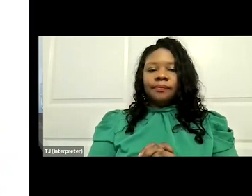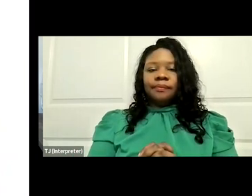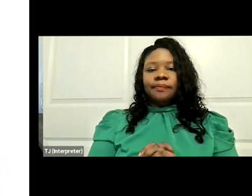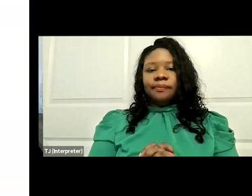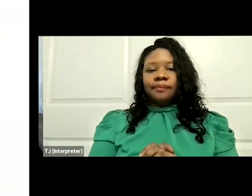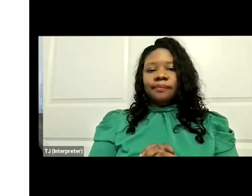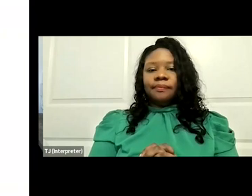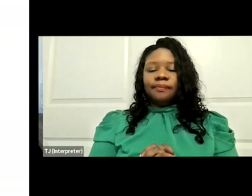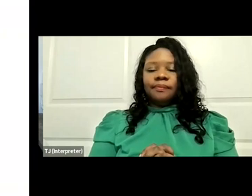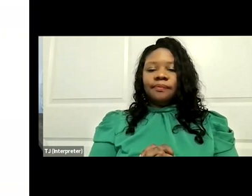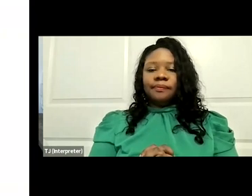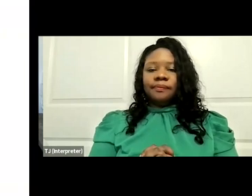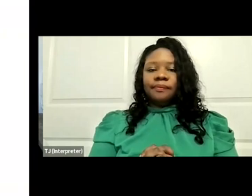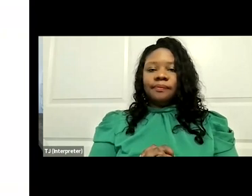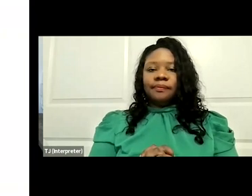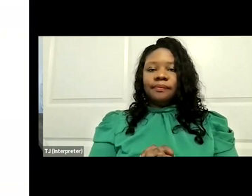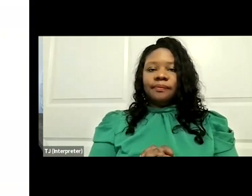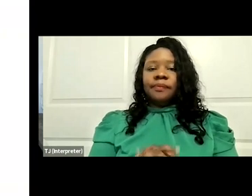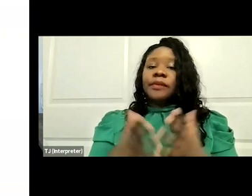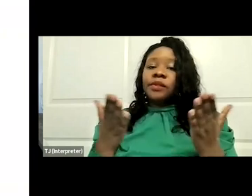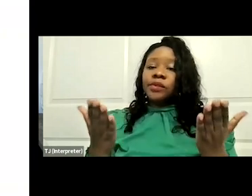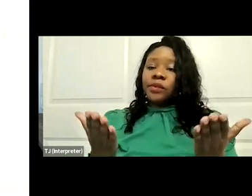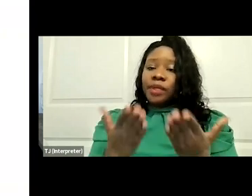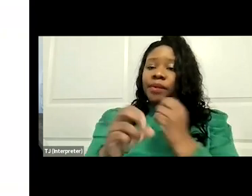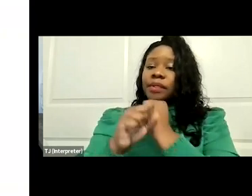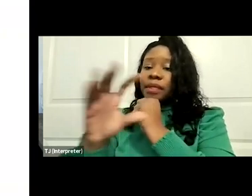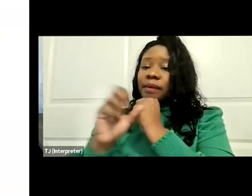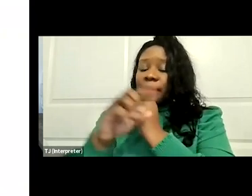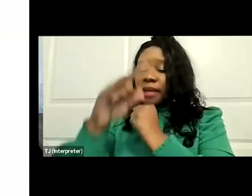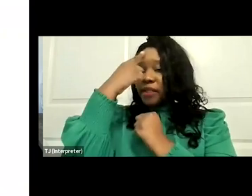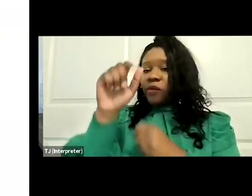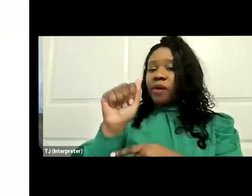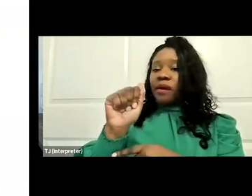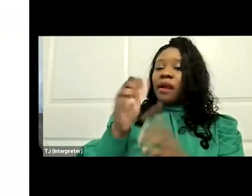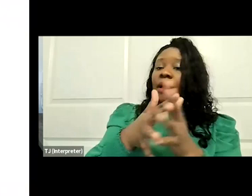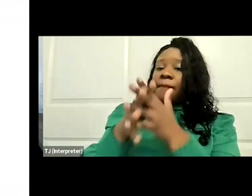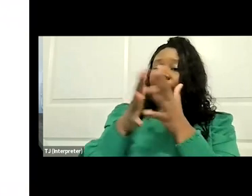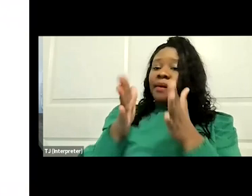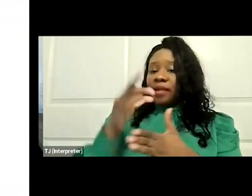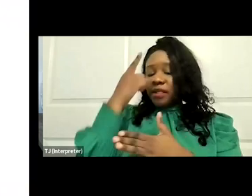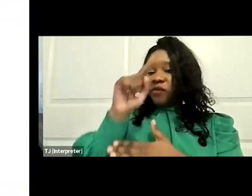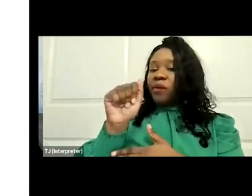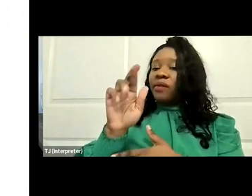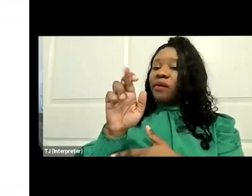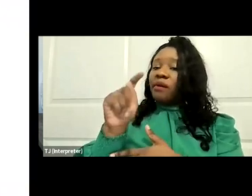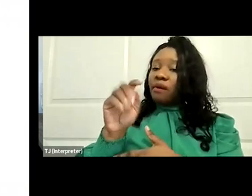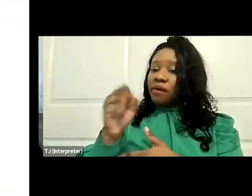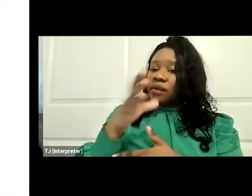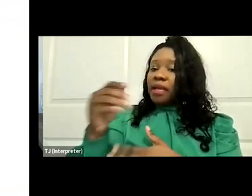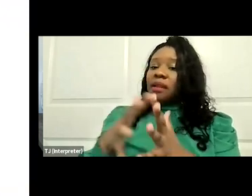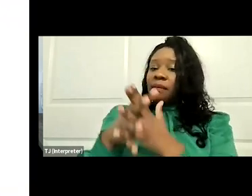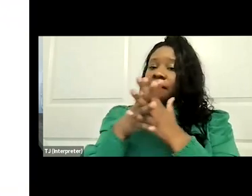And so here is a voter voice campaign that Americans for the Arts and American Action Fund